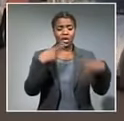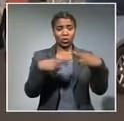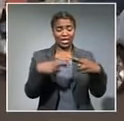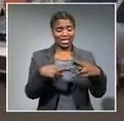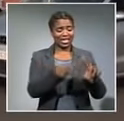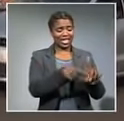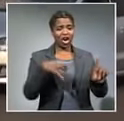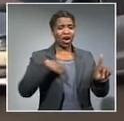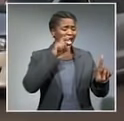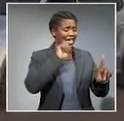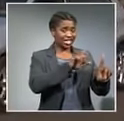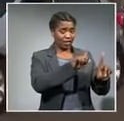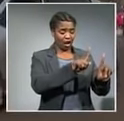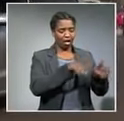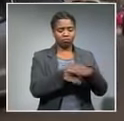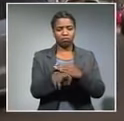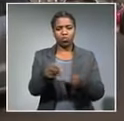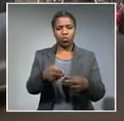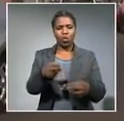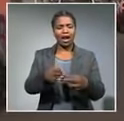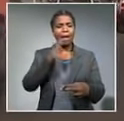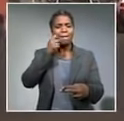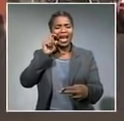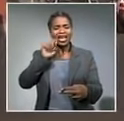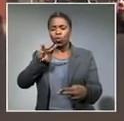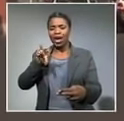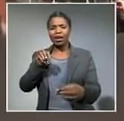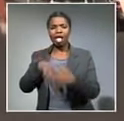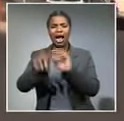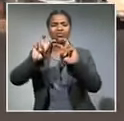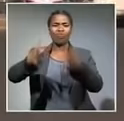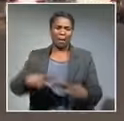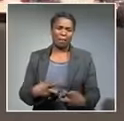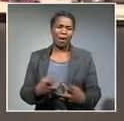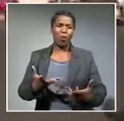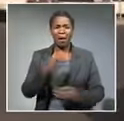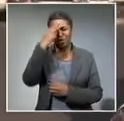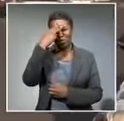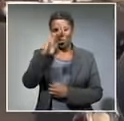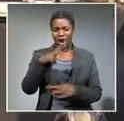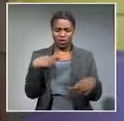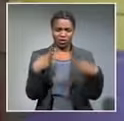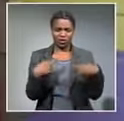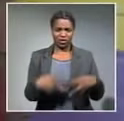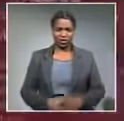over the rape of a seven-year-old girl who was attacked while in the bathroom of a busy Pretoria restaurant